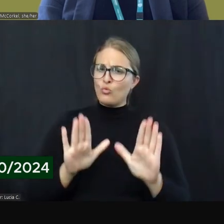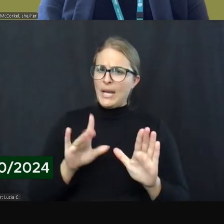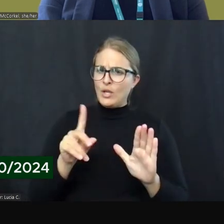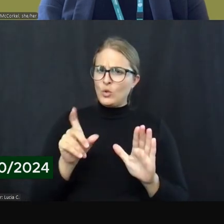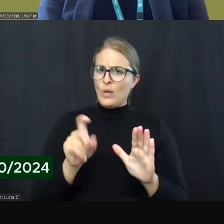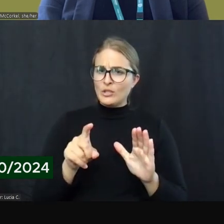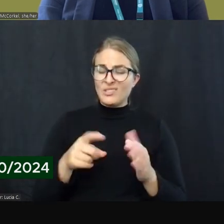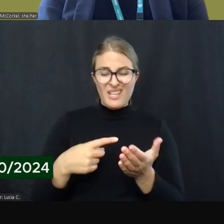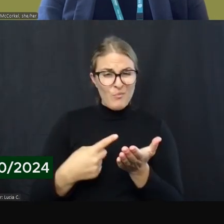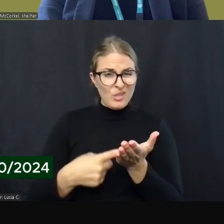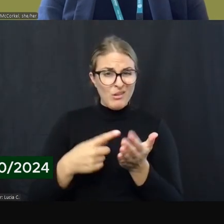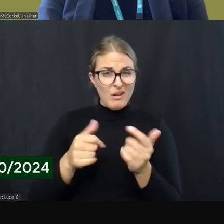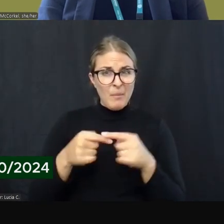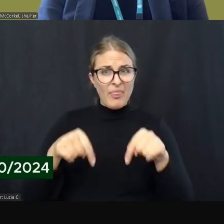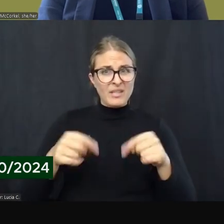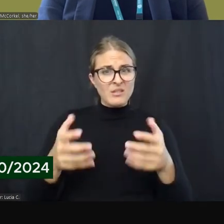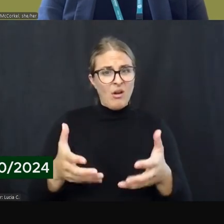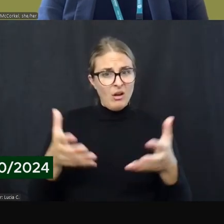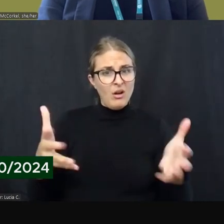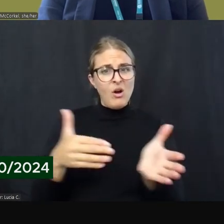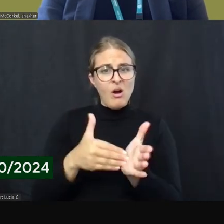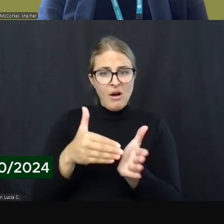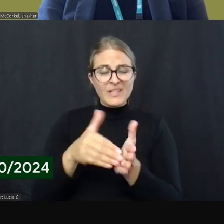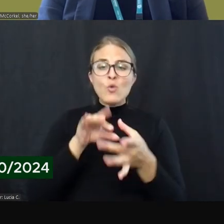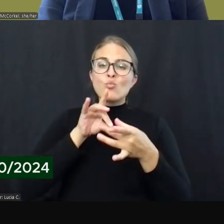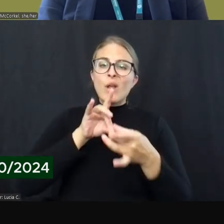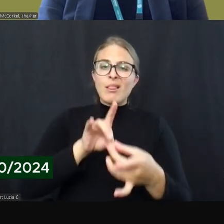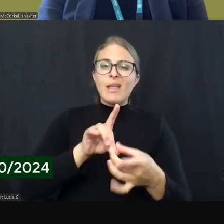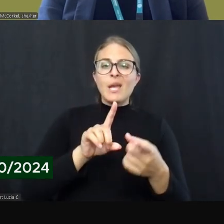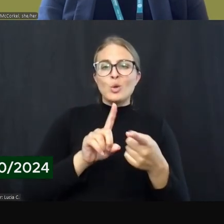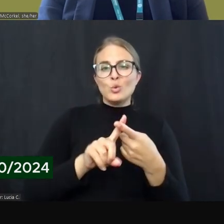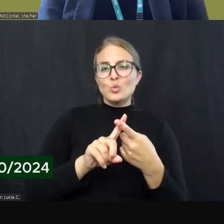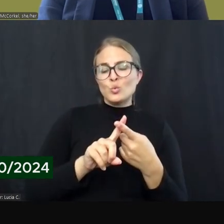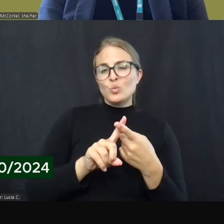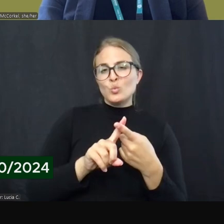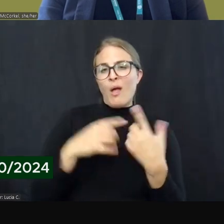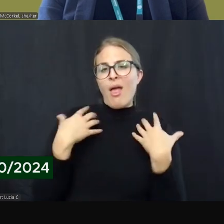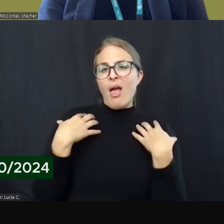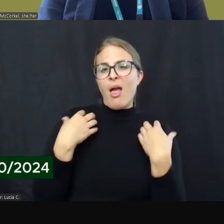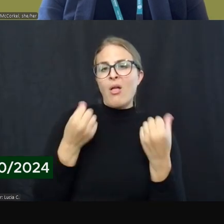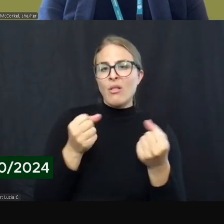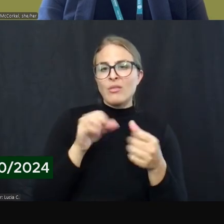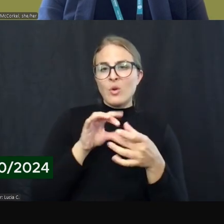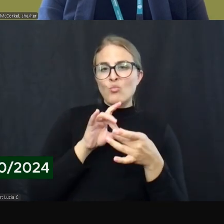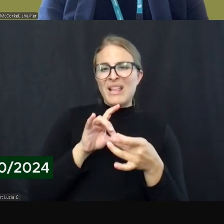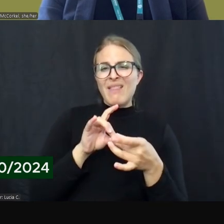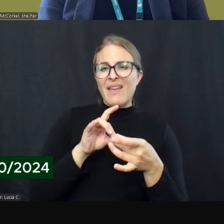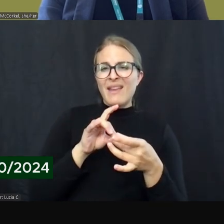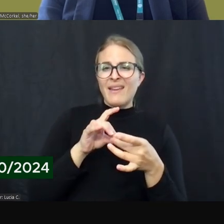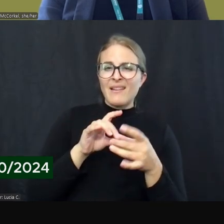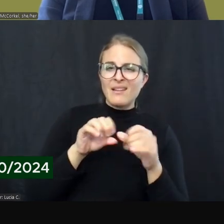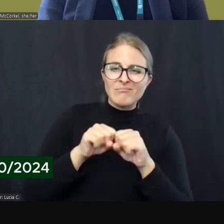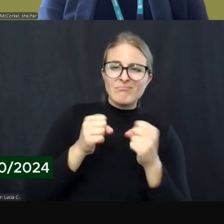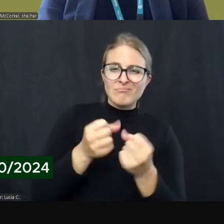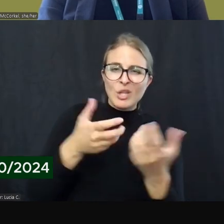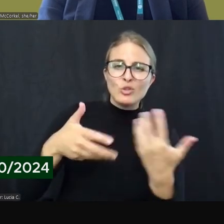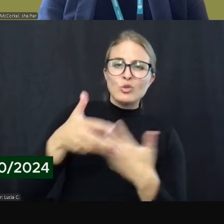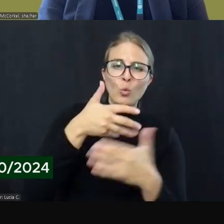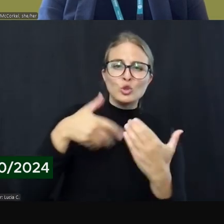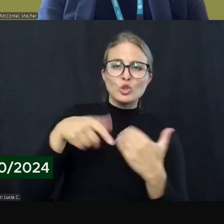do talk about this quite a bit. It's really related to the health related social needs. Is that kind of how I would encapsulate it?